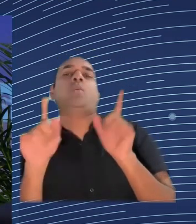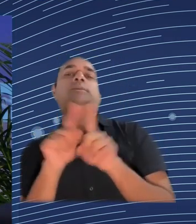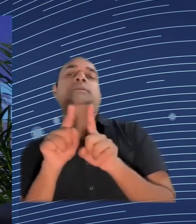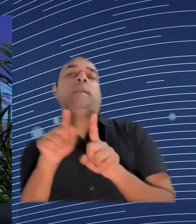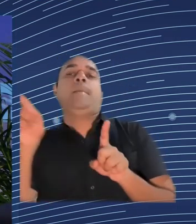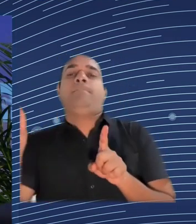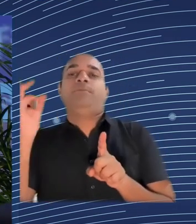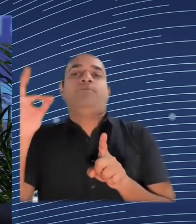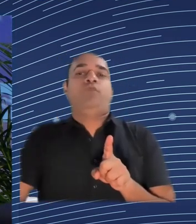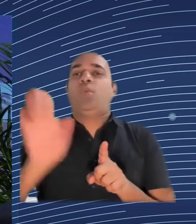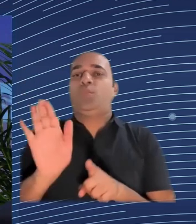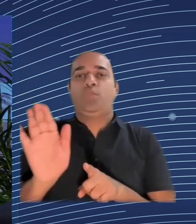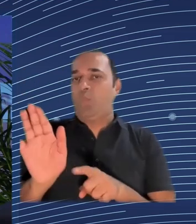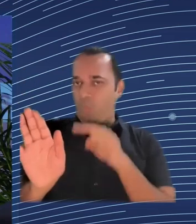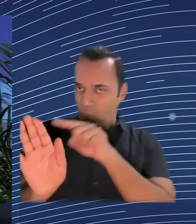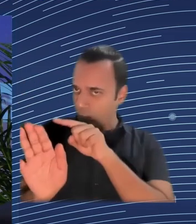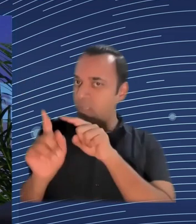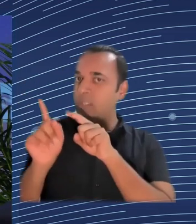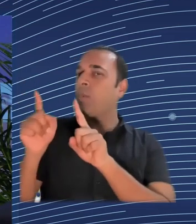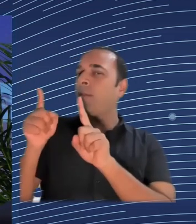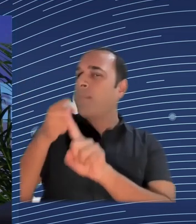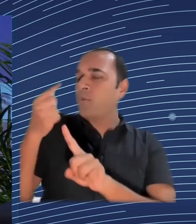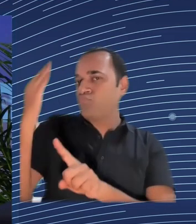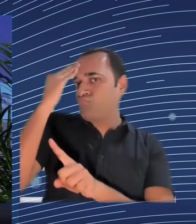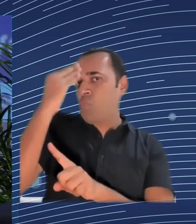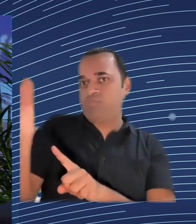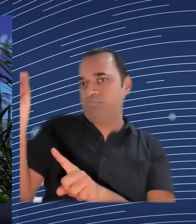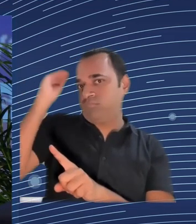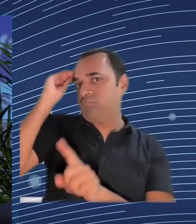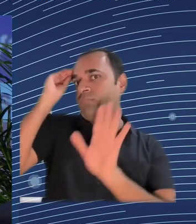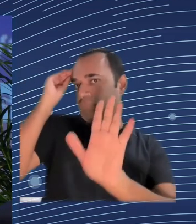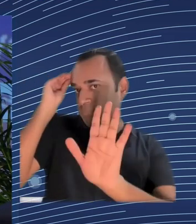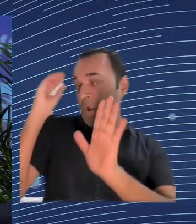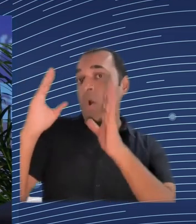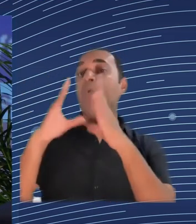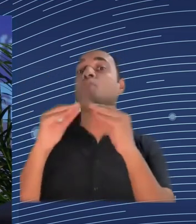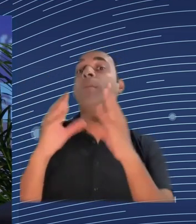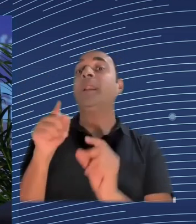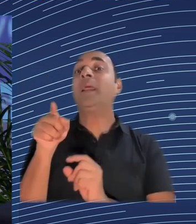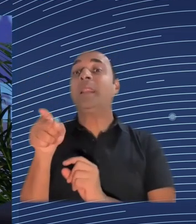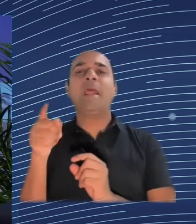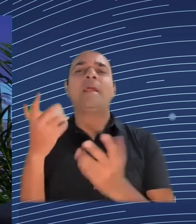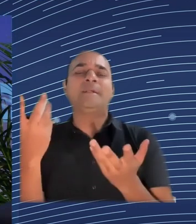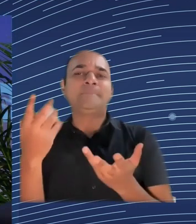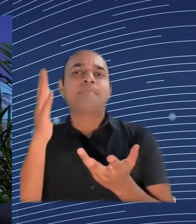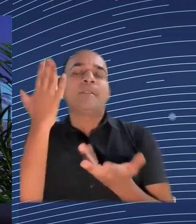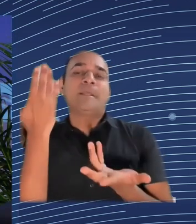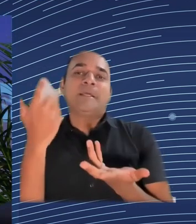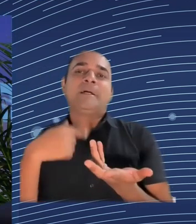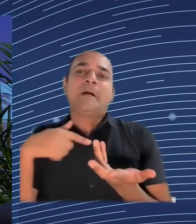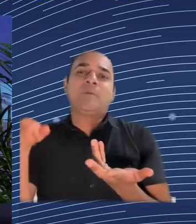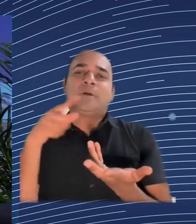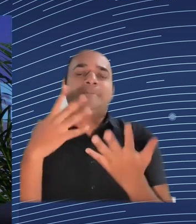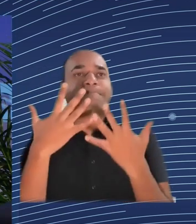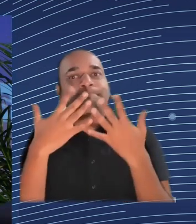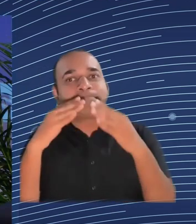course we have very advanced high-tech areas as well. So my bet is that the cohesion policy,